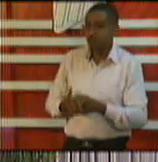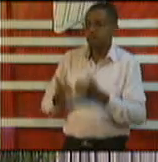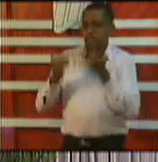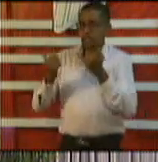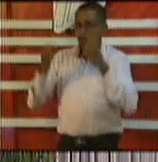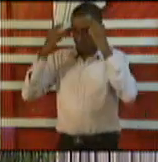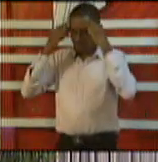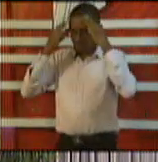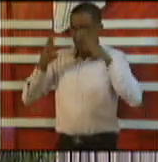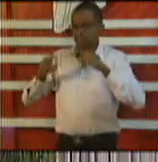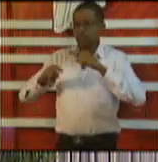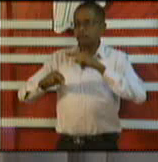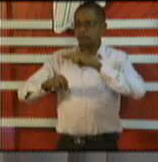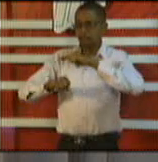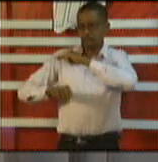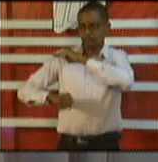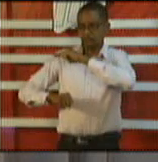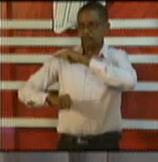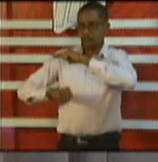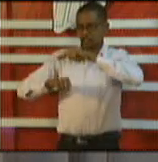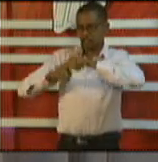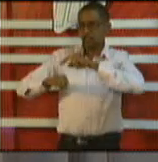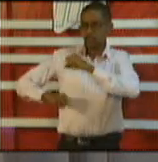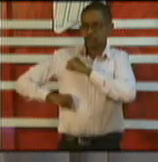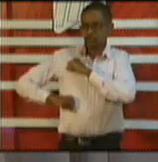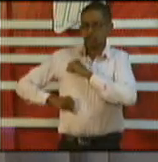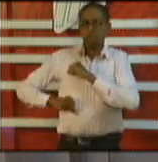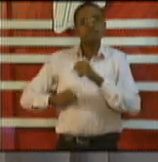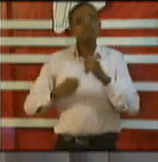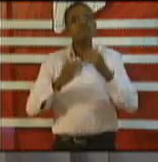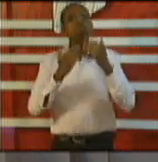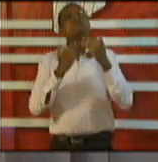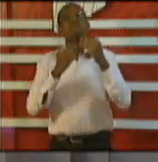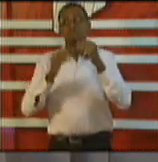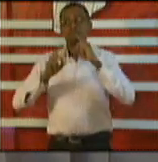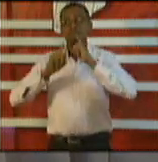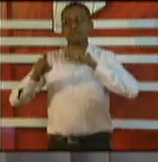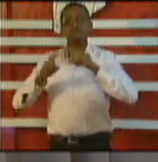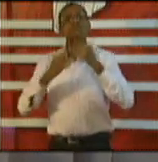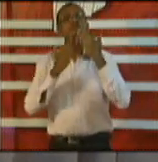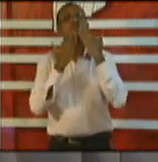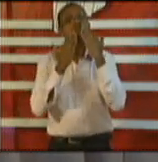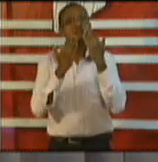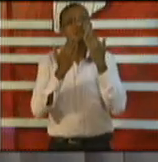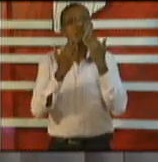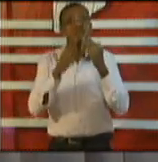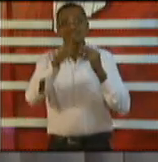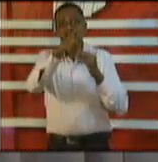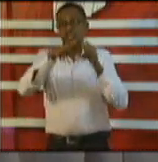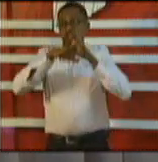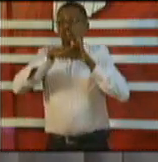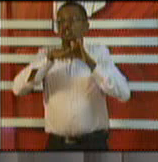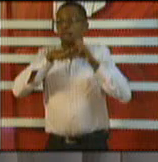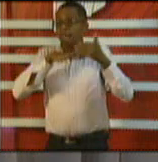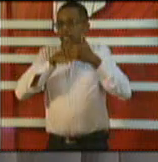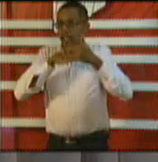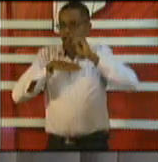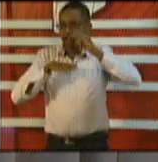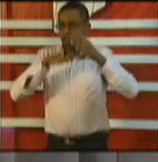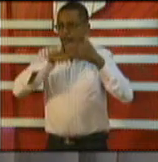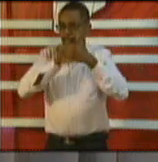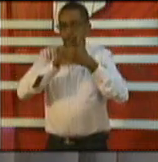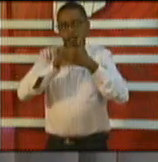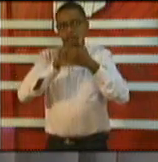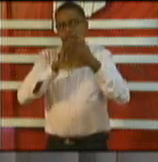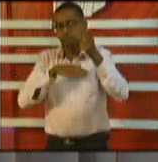that is completely within the purview of jamaica you all would have seen that the government